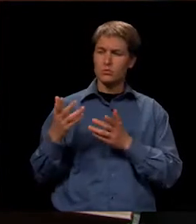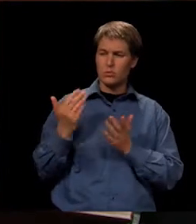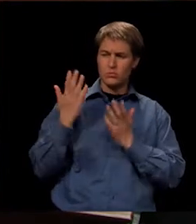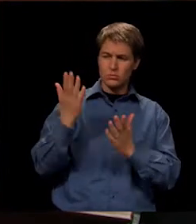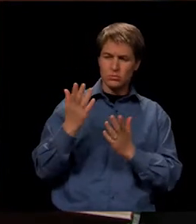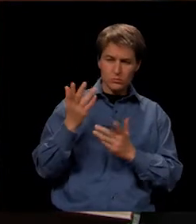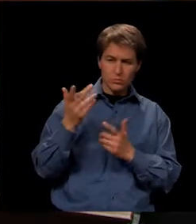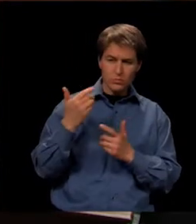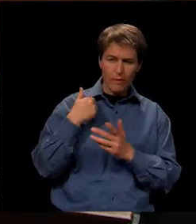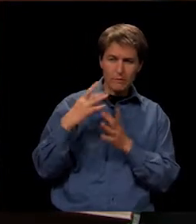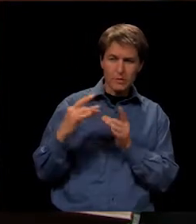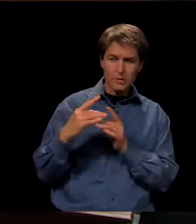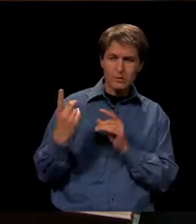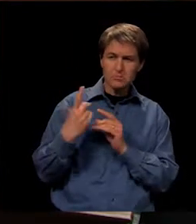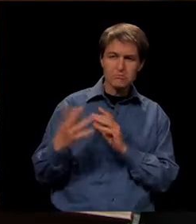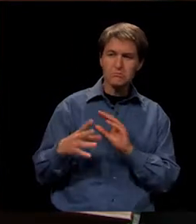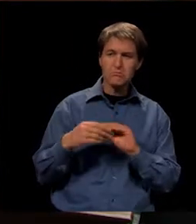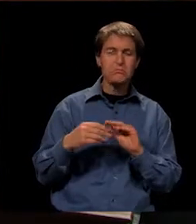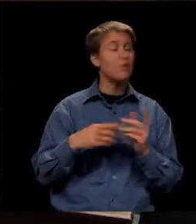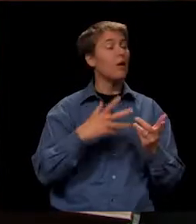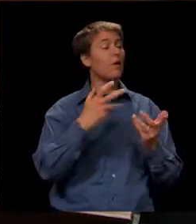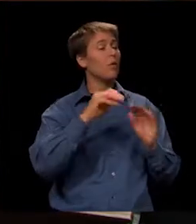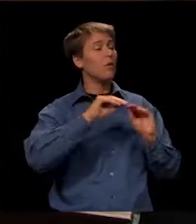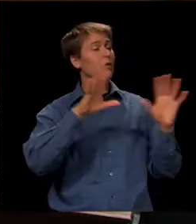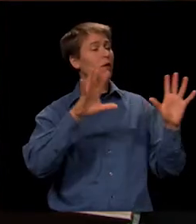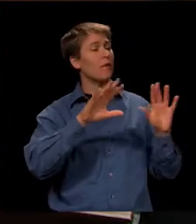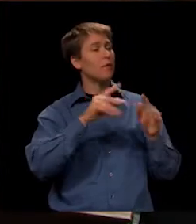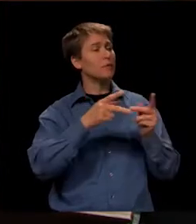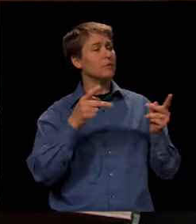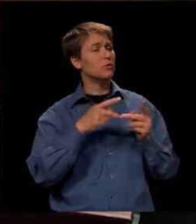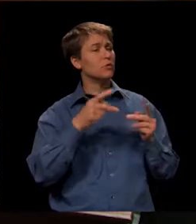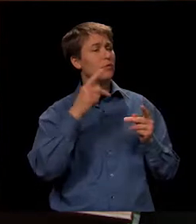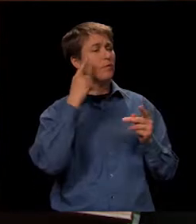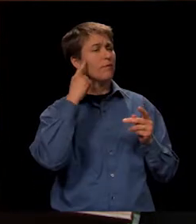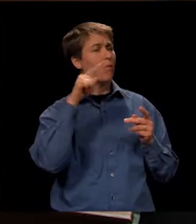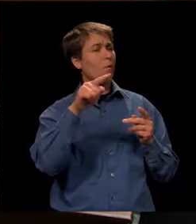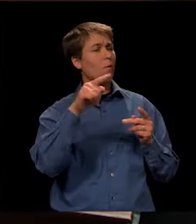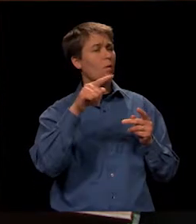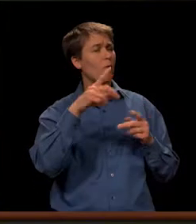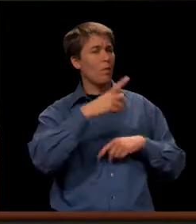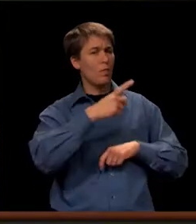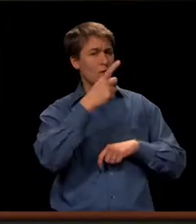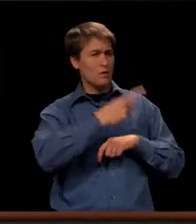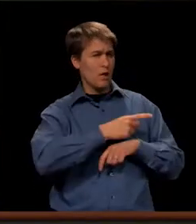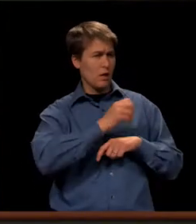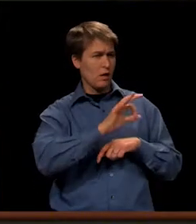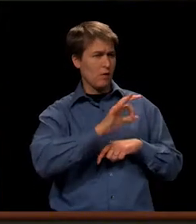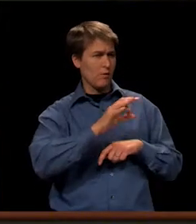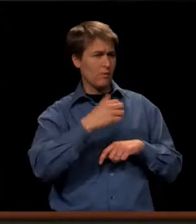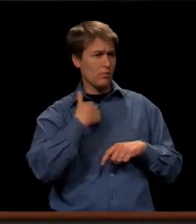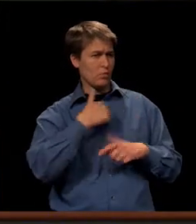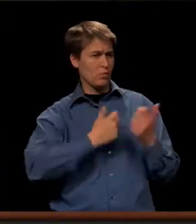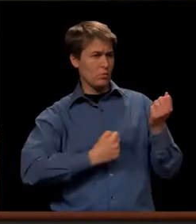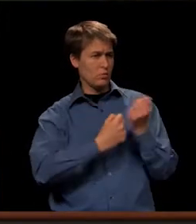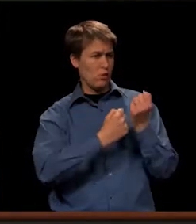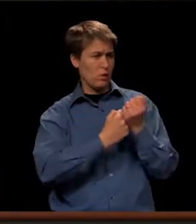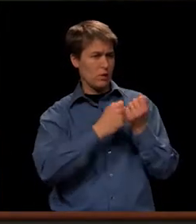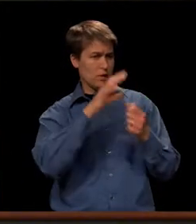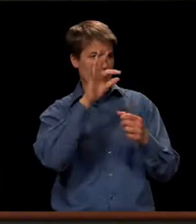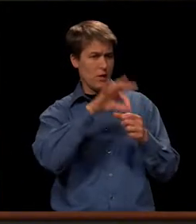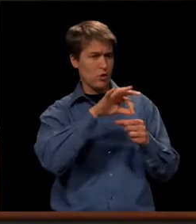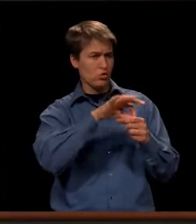comments with that. I just wanted to clarify position there as far as the date of we supporting the elections to be held in